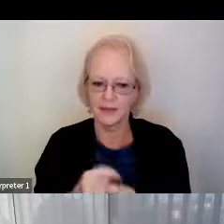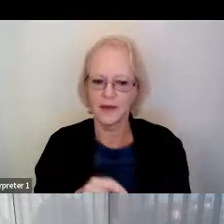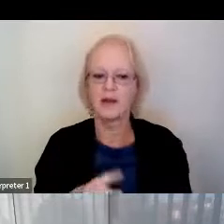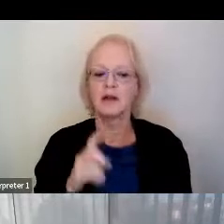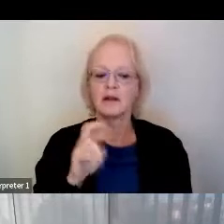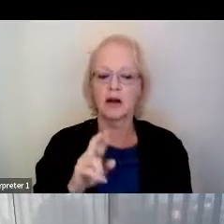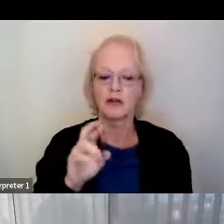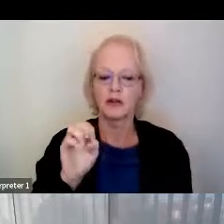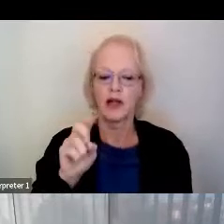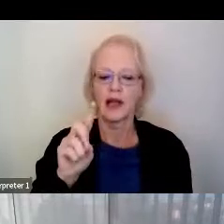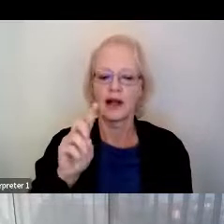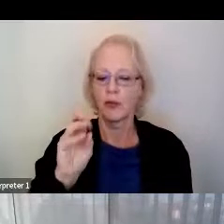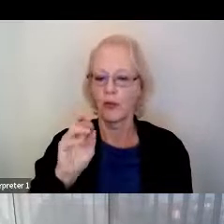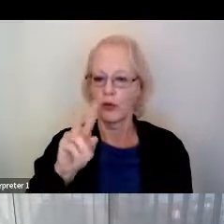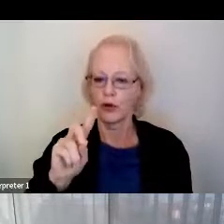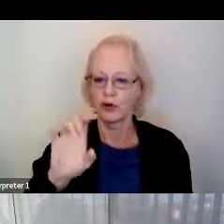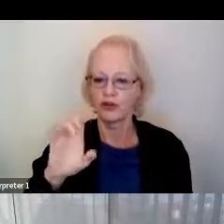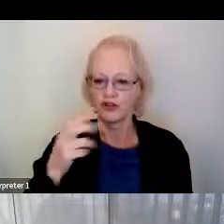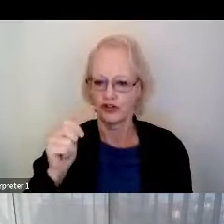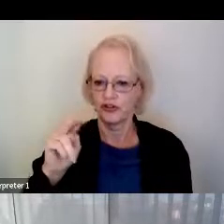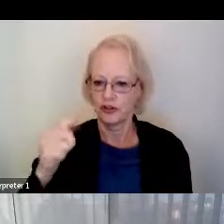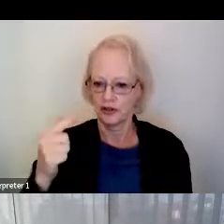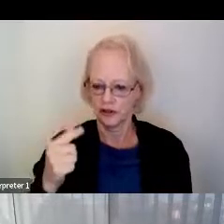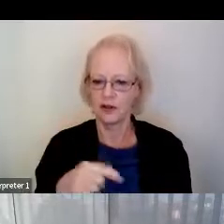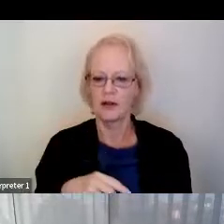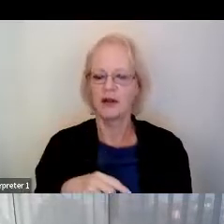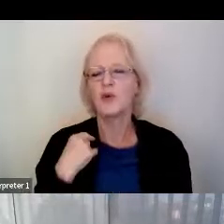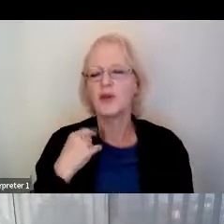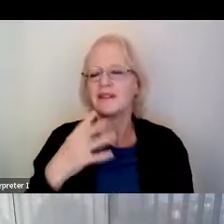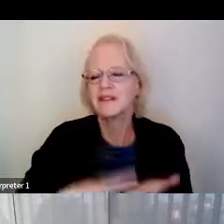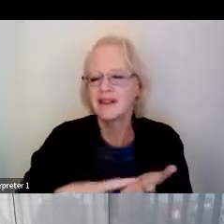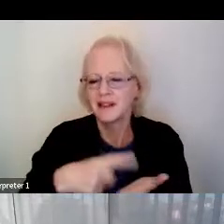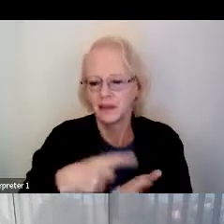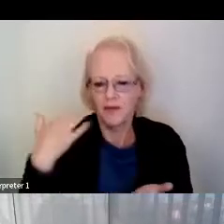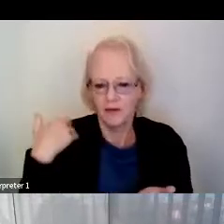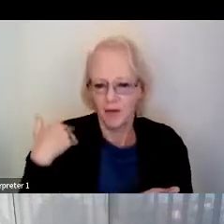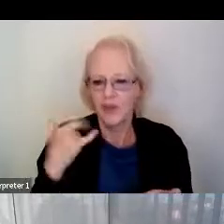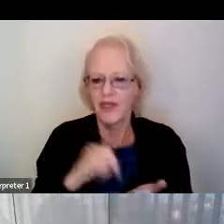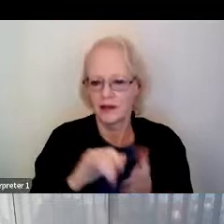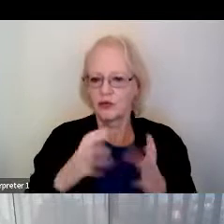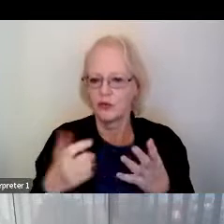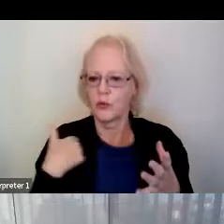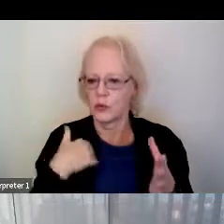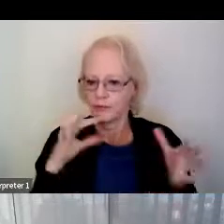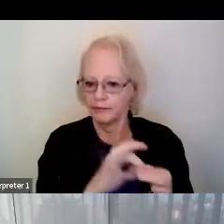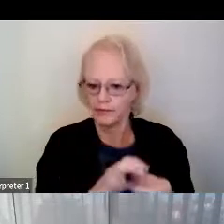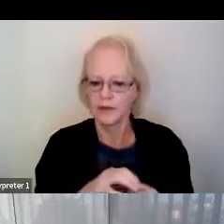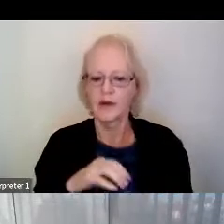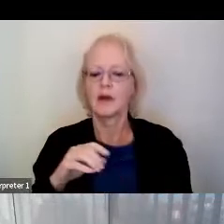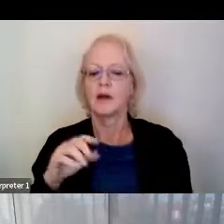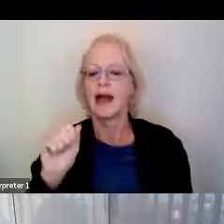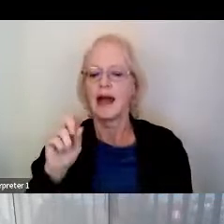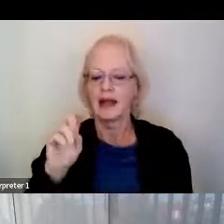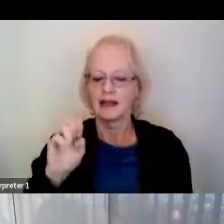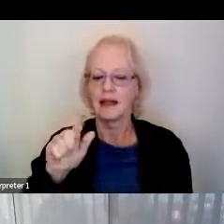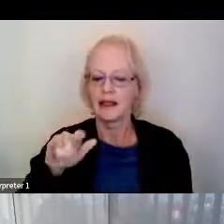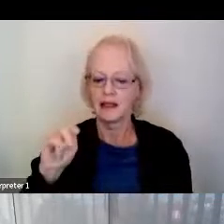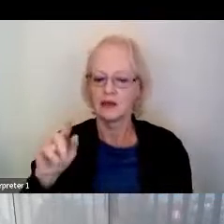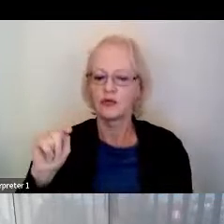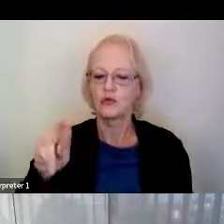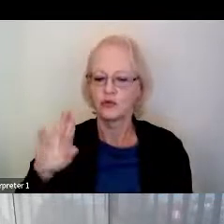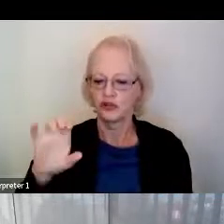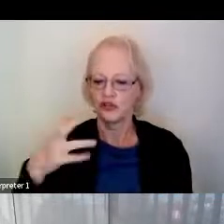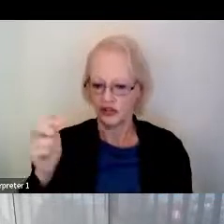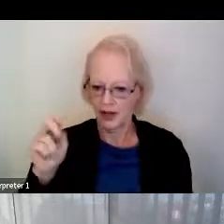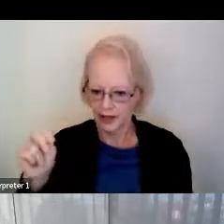Edward Chang, who we talked about earlier, the group that we're a part of. In the middle is Adalem Tuchan, who we just spoke of.